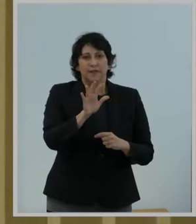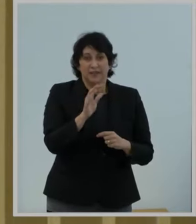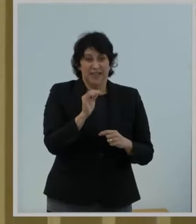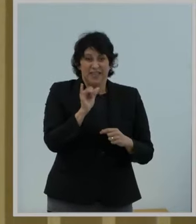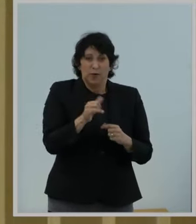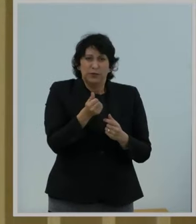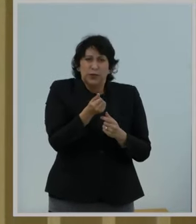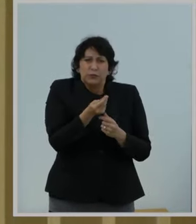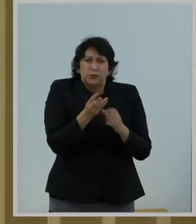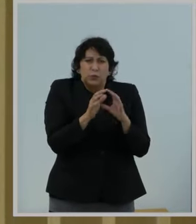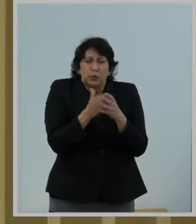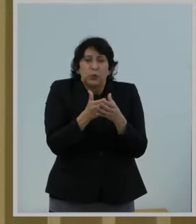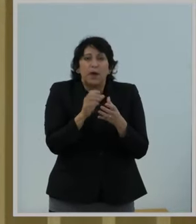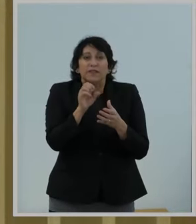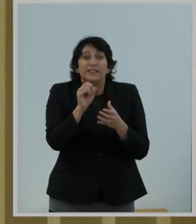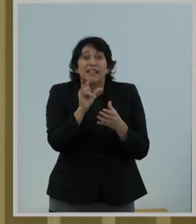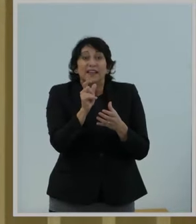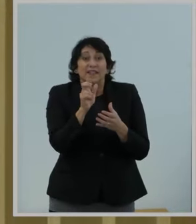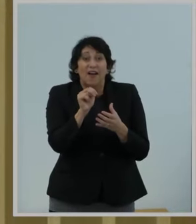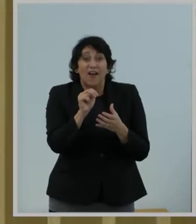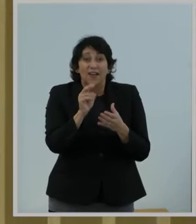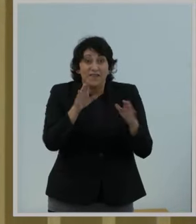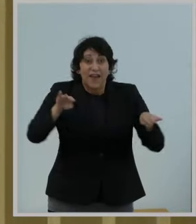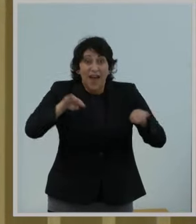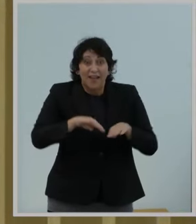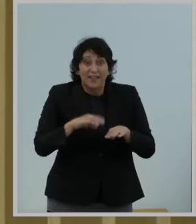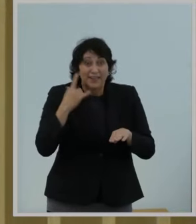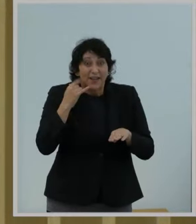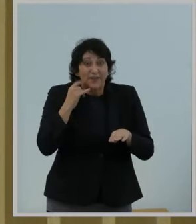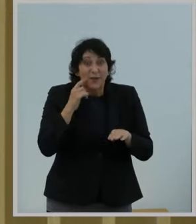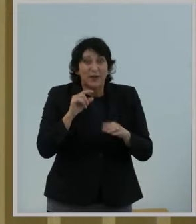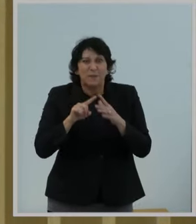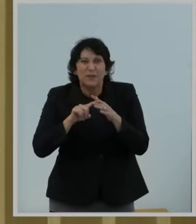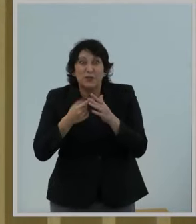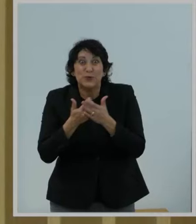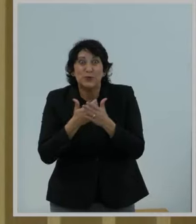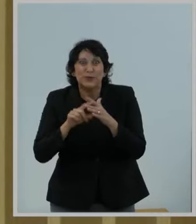-emerging Silicon Valley upstarts, including Google,